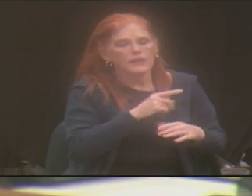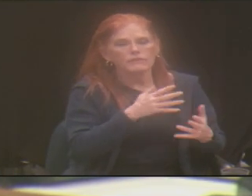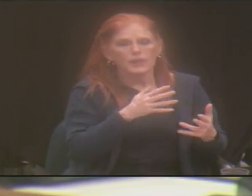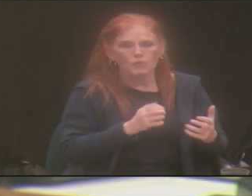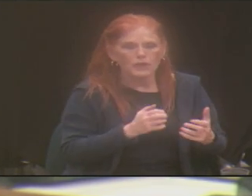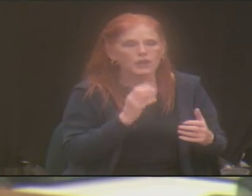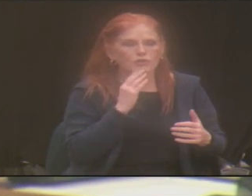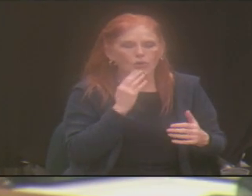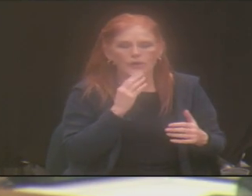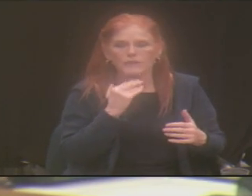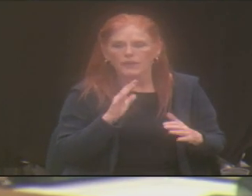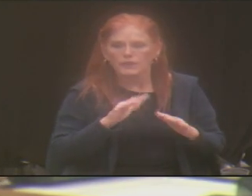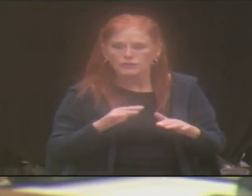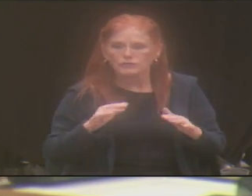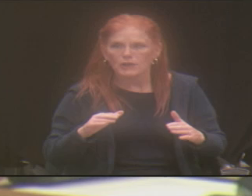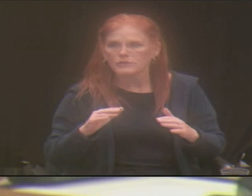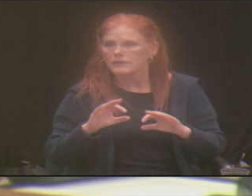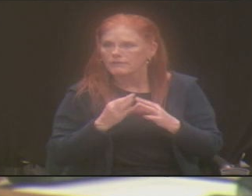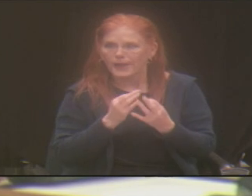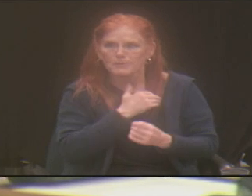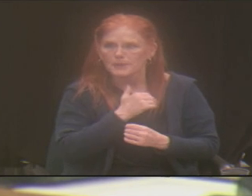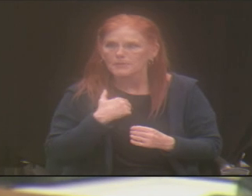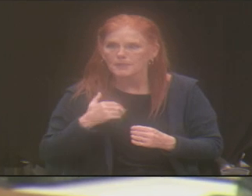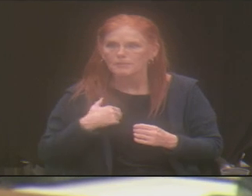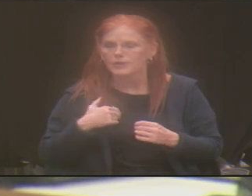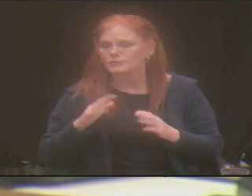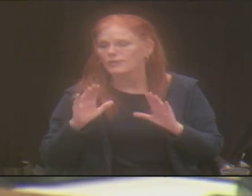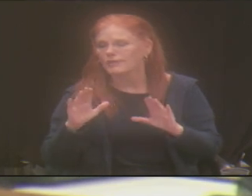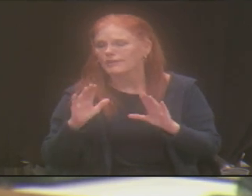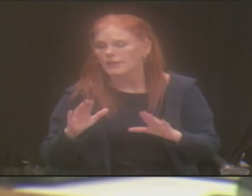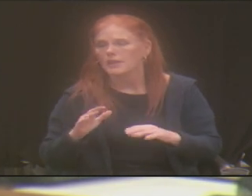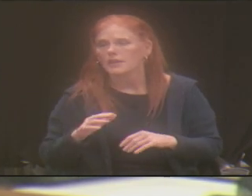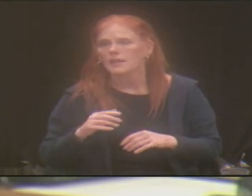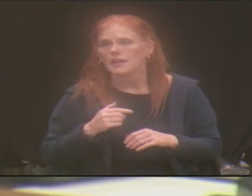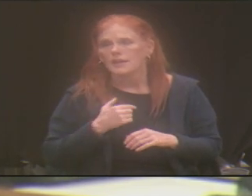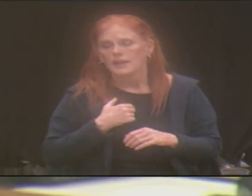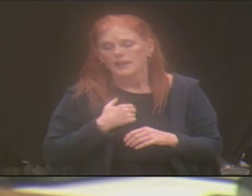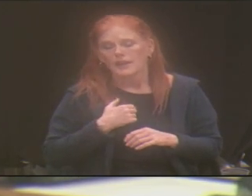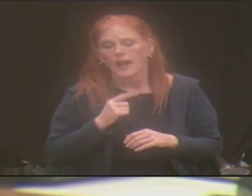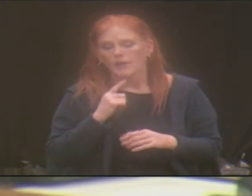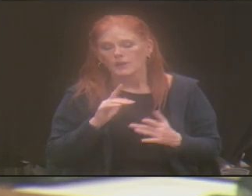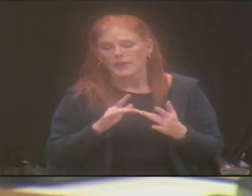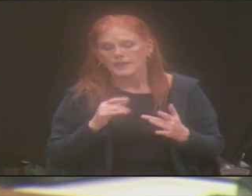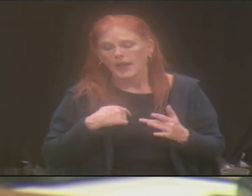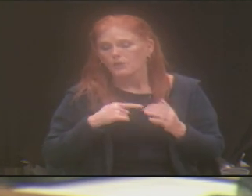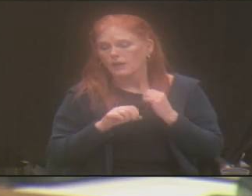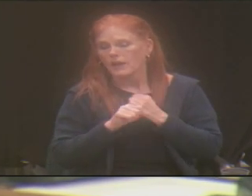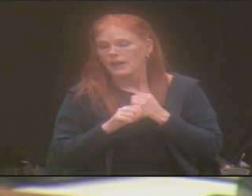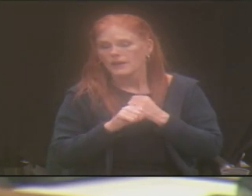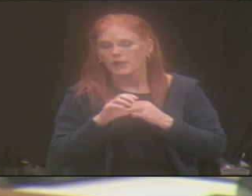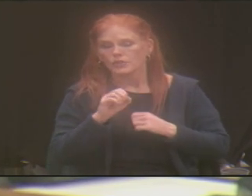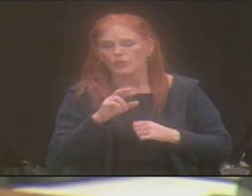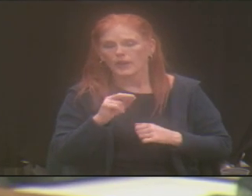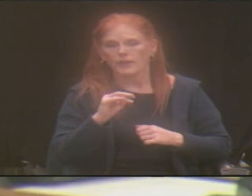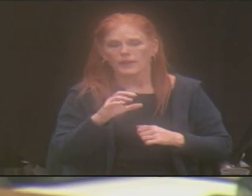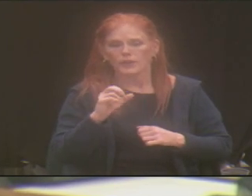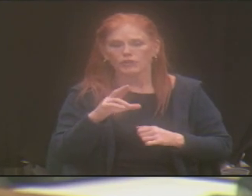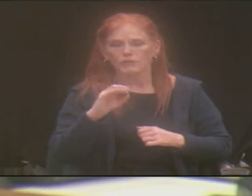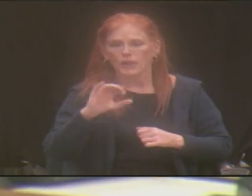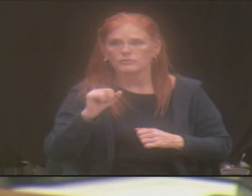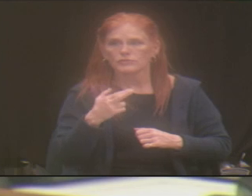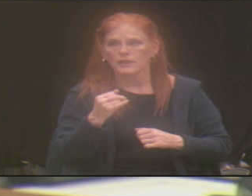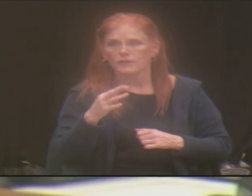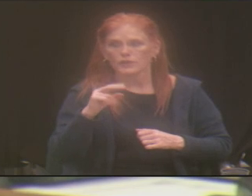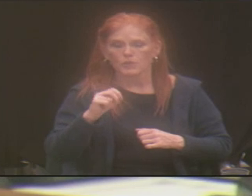That would be amazing. We have reached out and I'm going to give a little plug here to Eric Crouch. If you're in